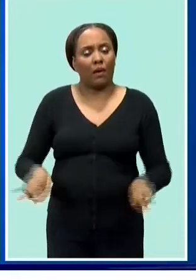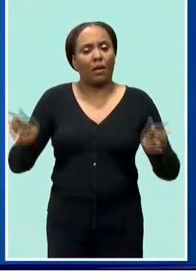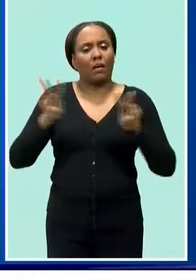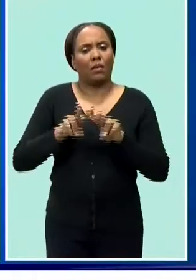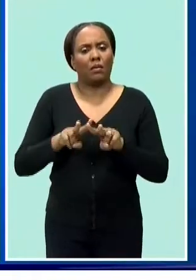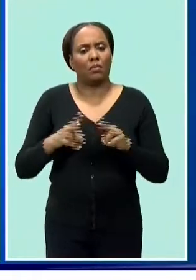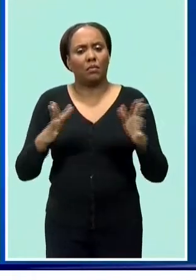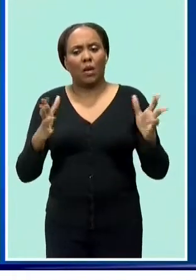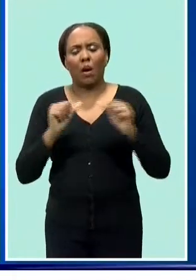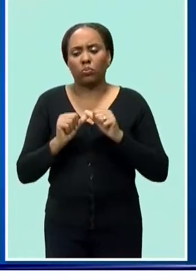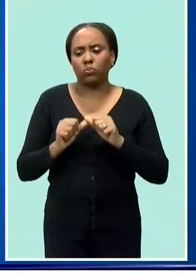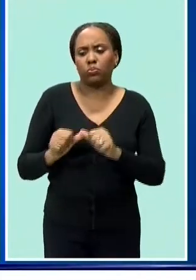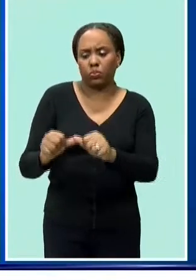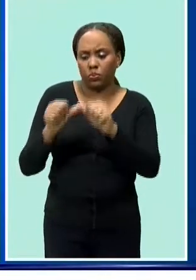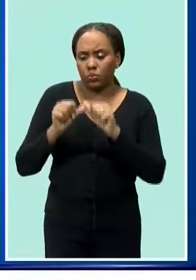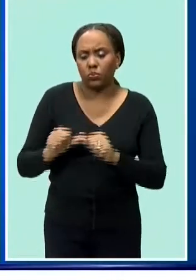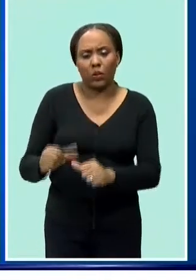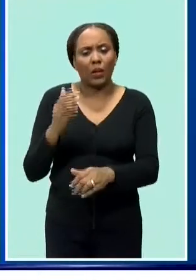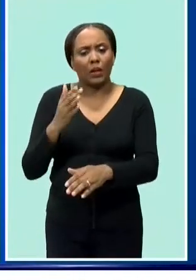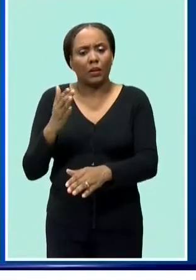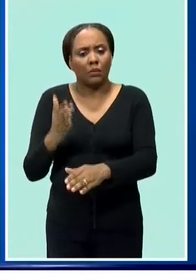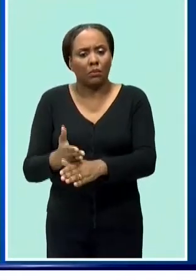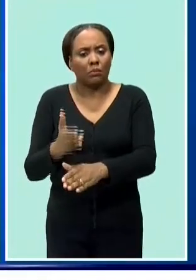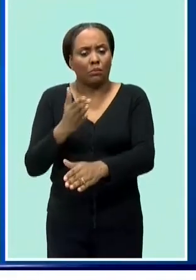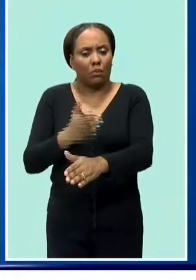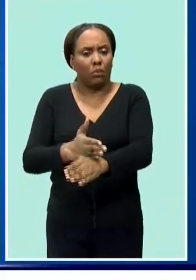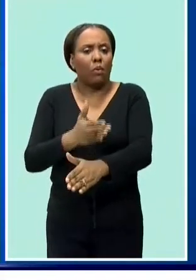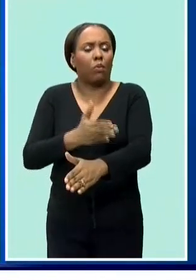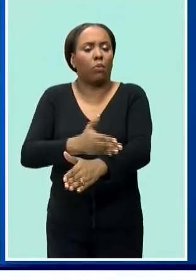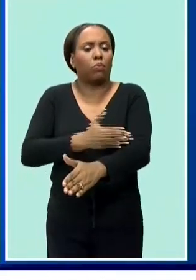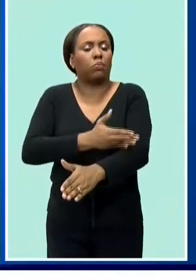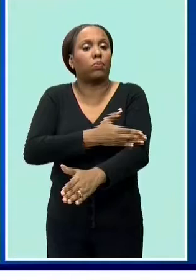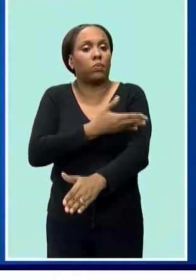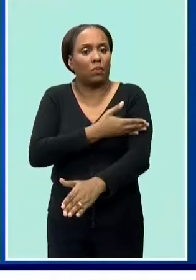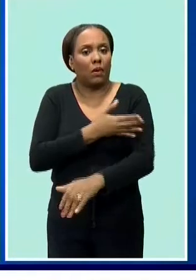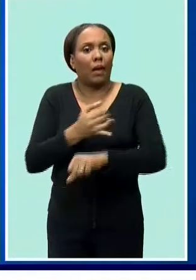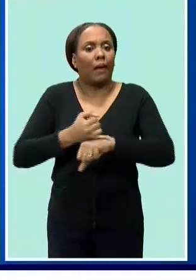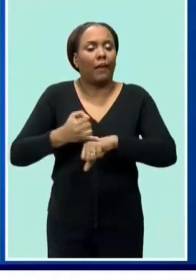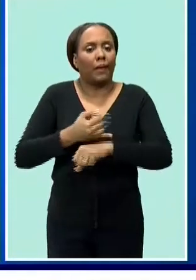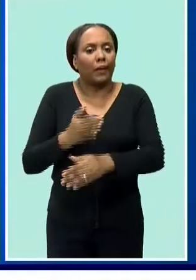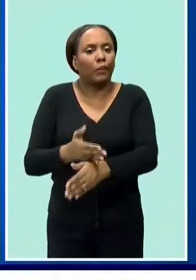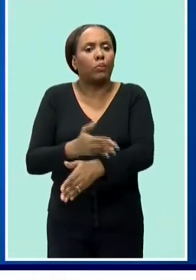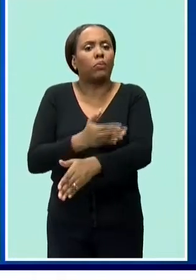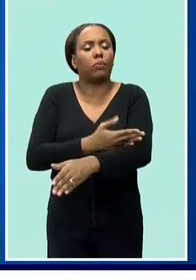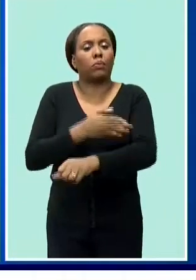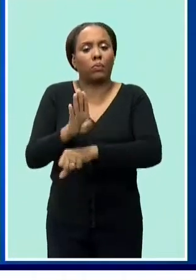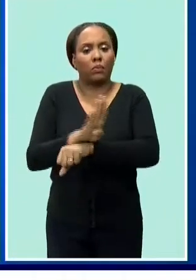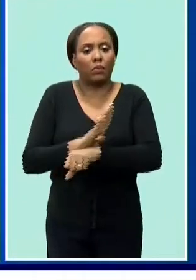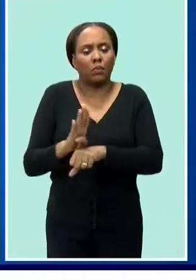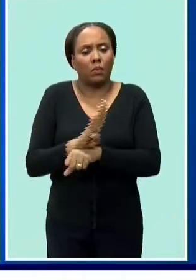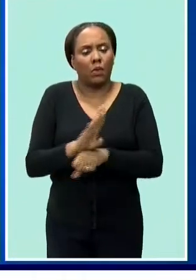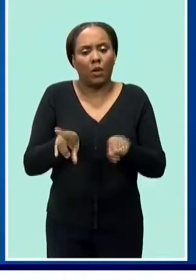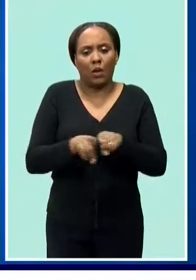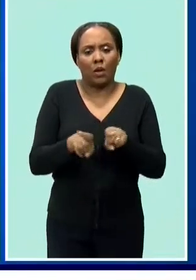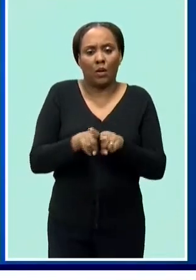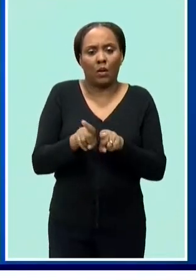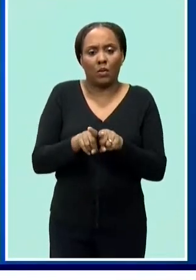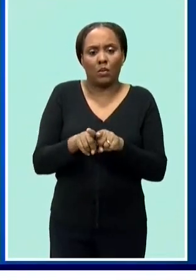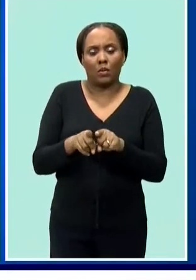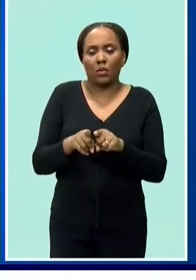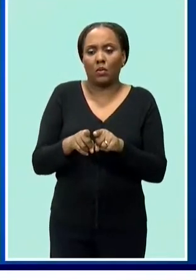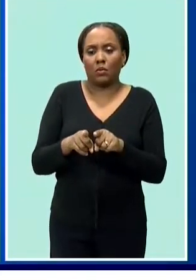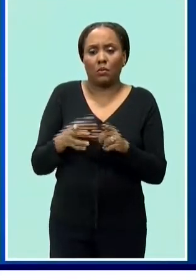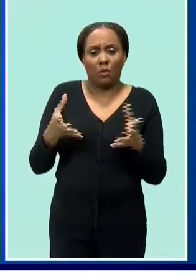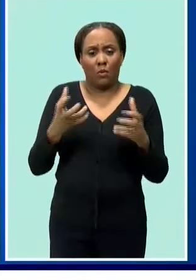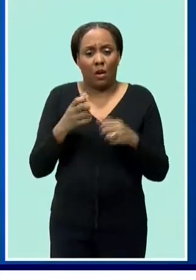sustainable development of our island barbados and of course i can't forget the role we also have to play in the integration movement of the people of